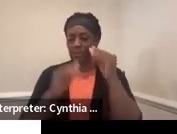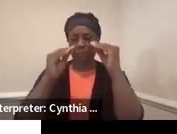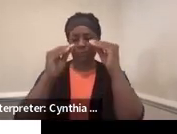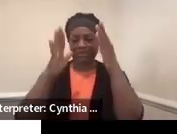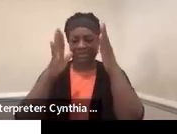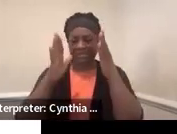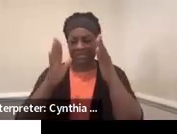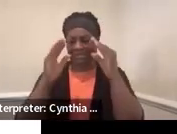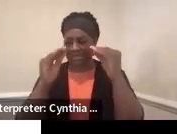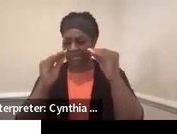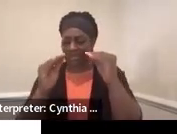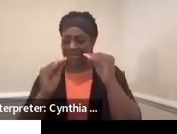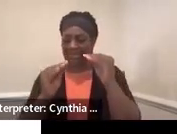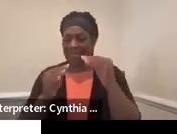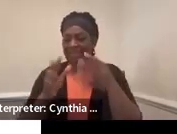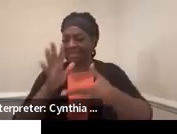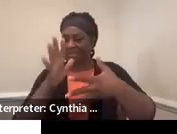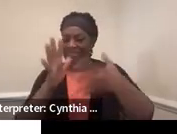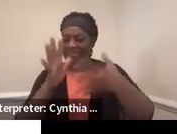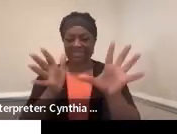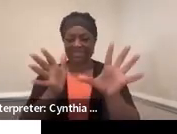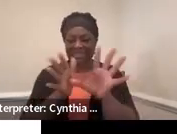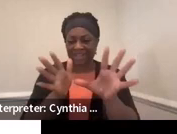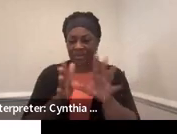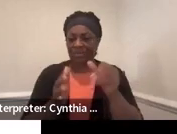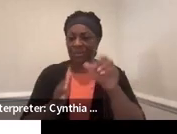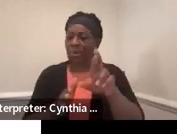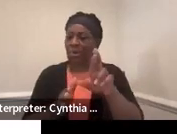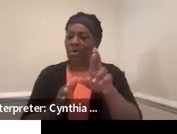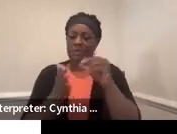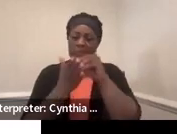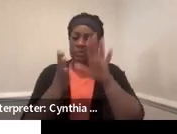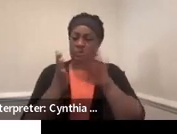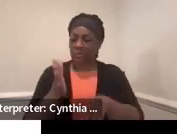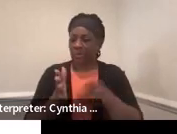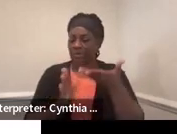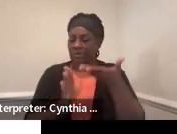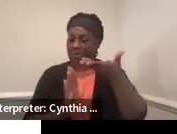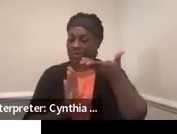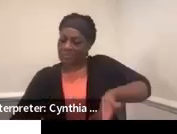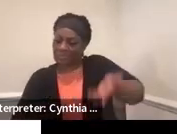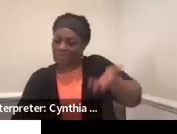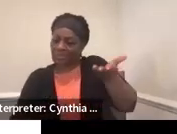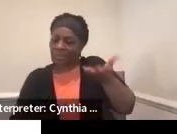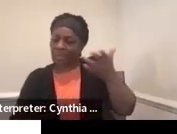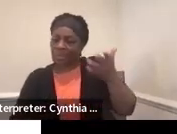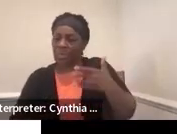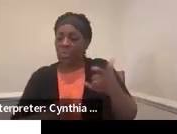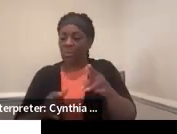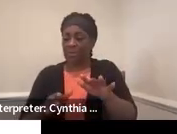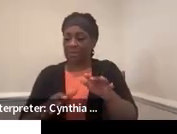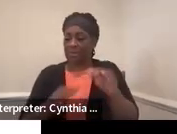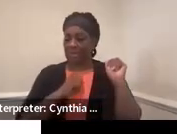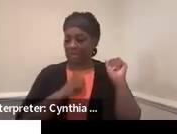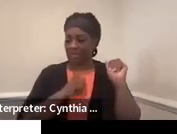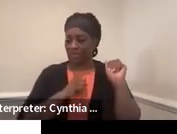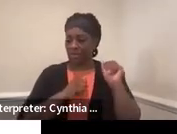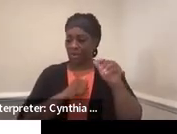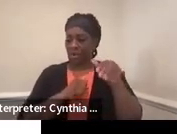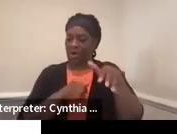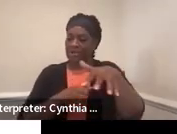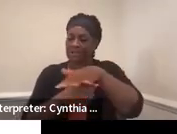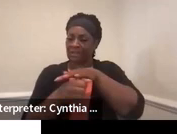seniors or students who are leaving your district,